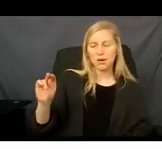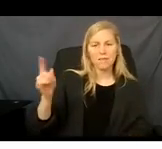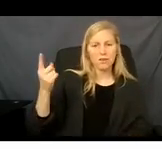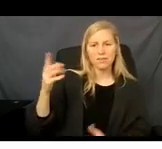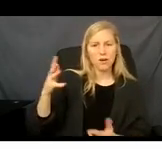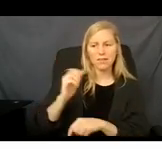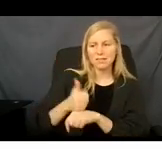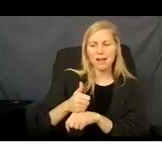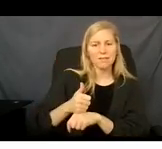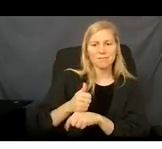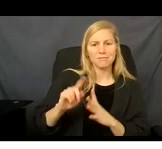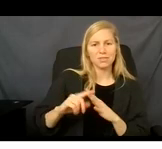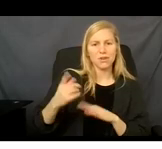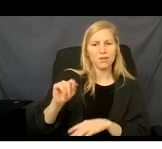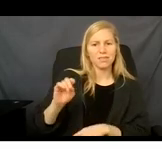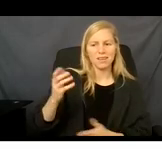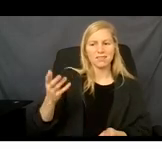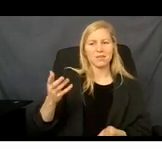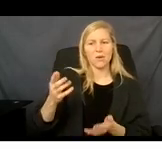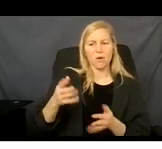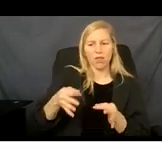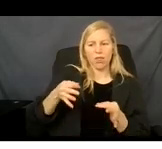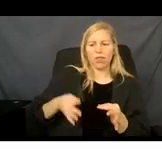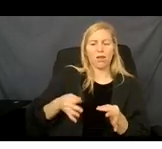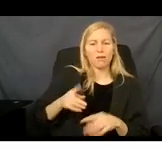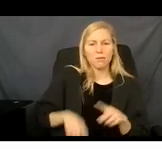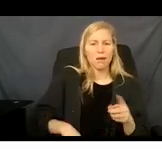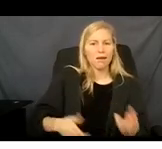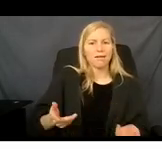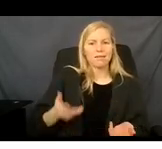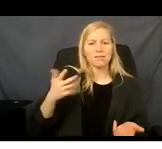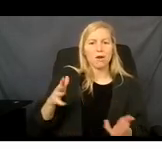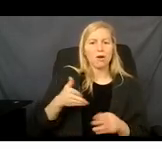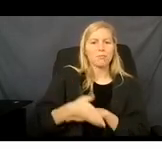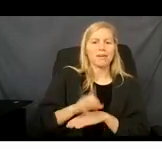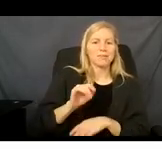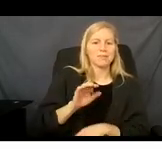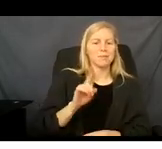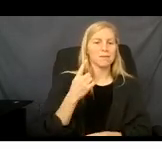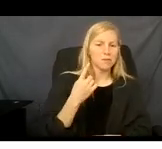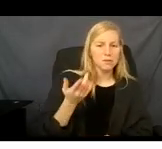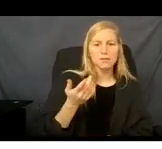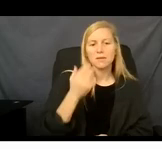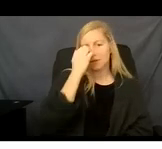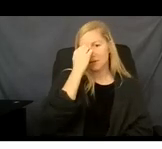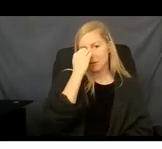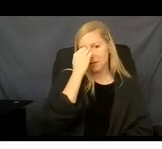So the next one would be for people selecting plan after the 15th of December to have the start